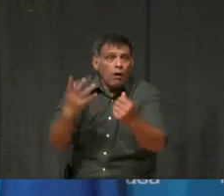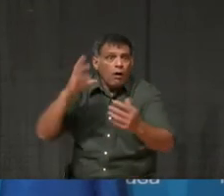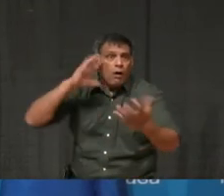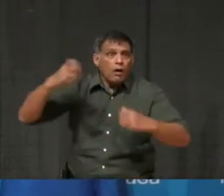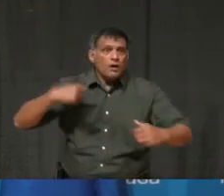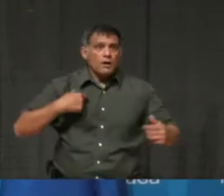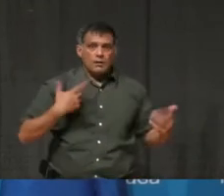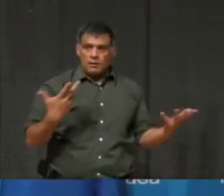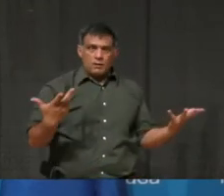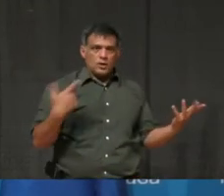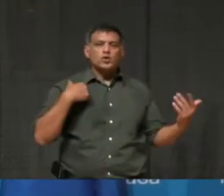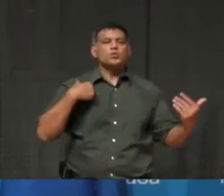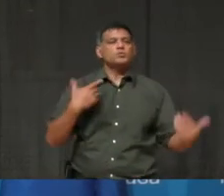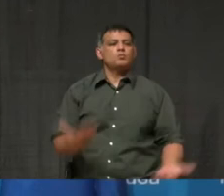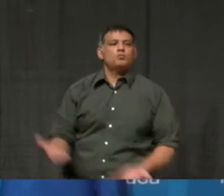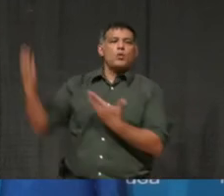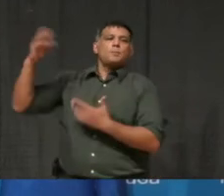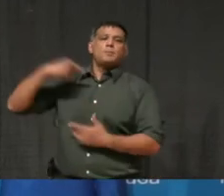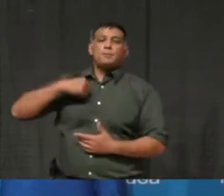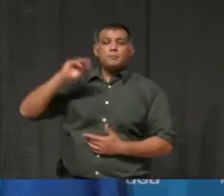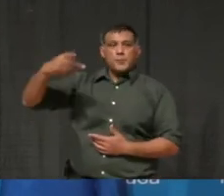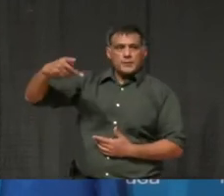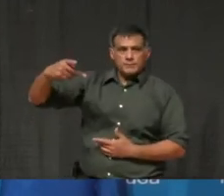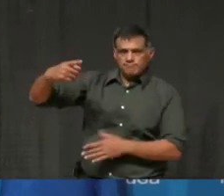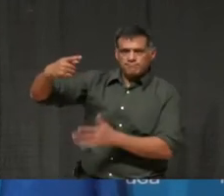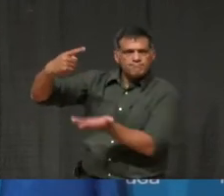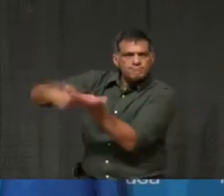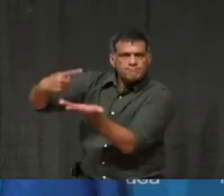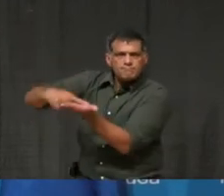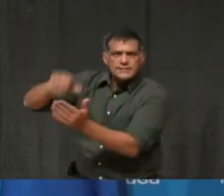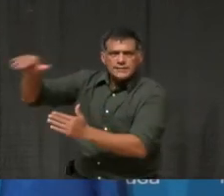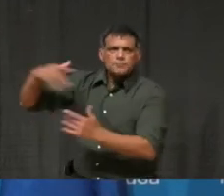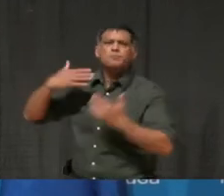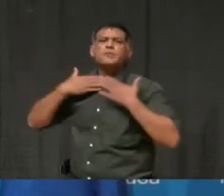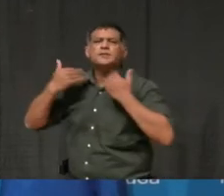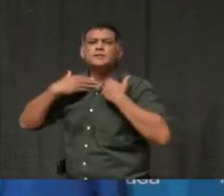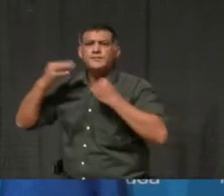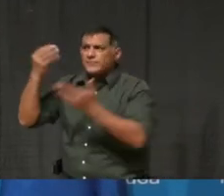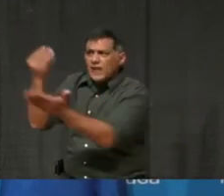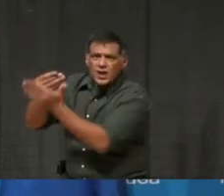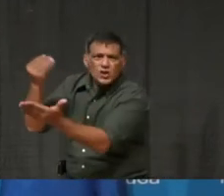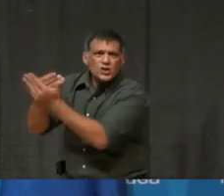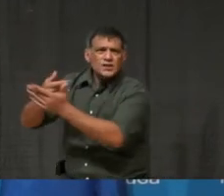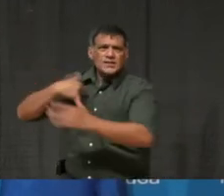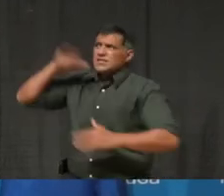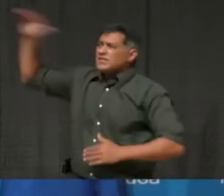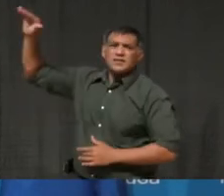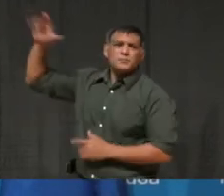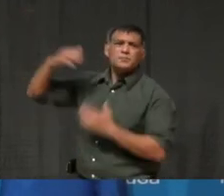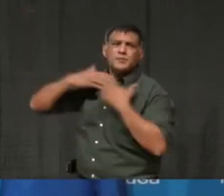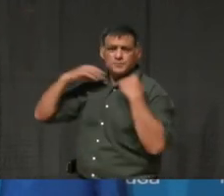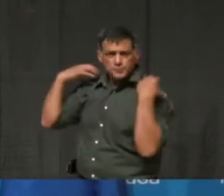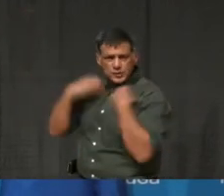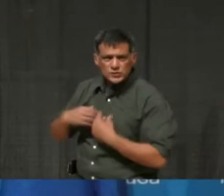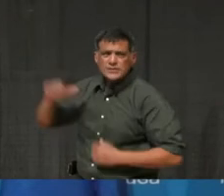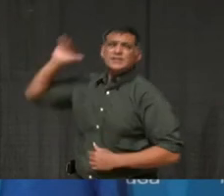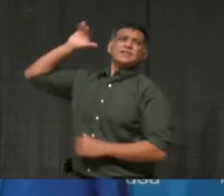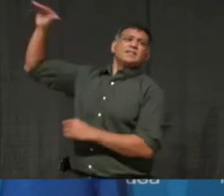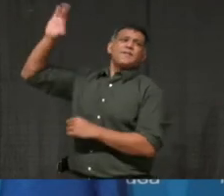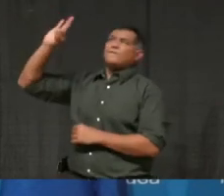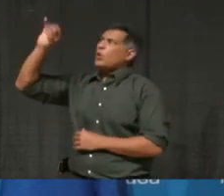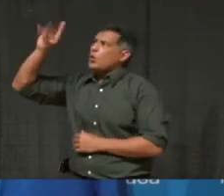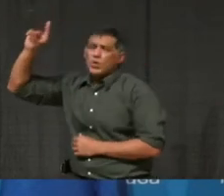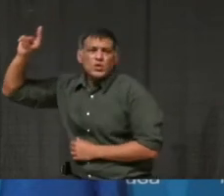to our MP who's, uh, spoke to the Ministry of Finance. Uh, we've spoke to the mayor and, uh, and the premier. So hopefully